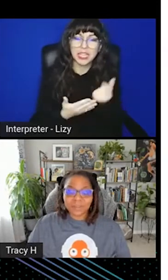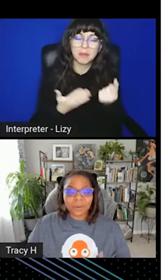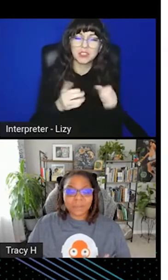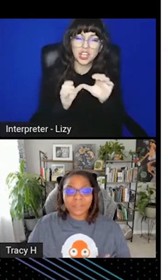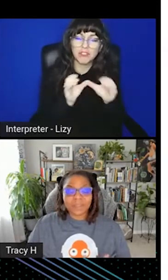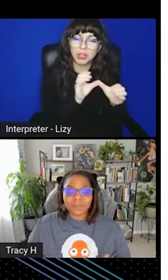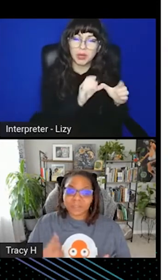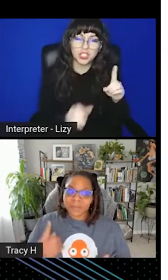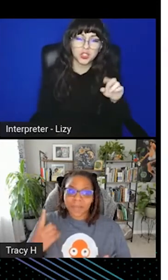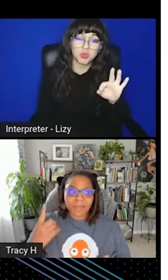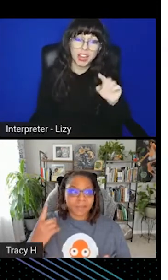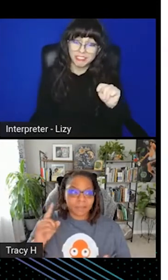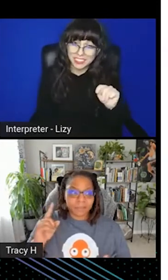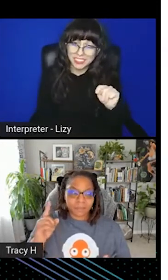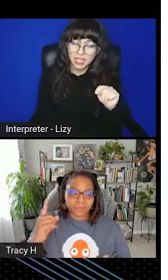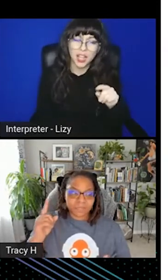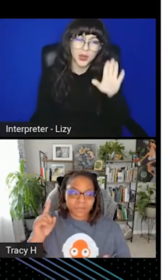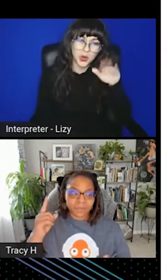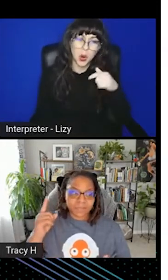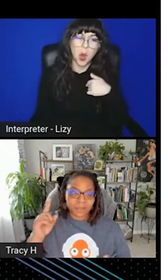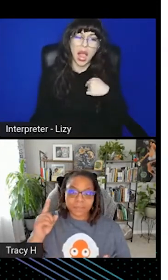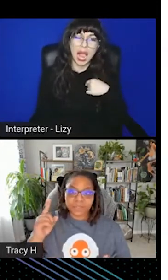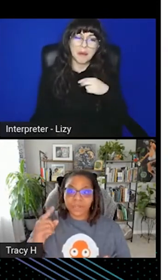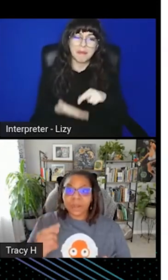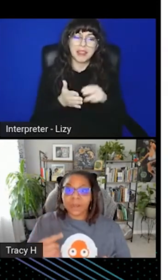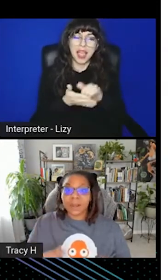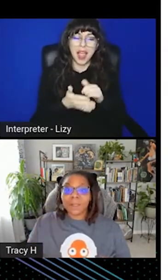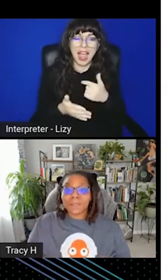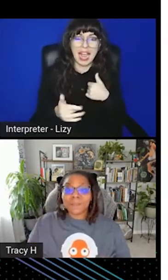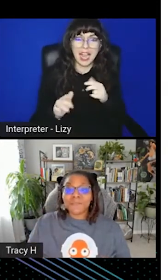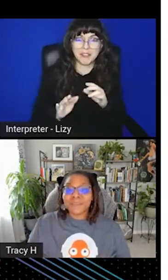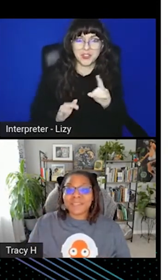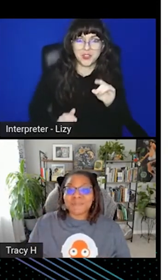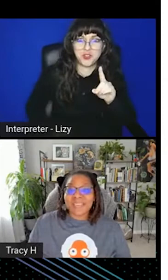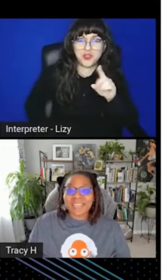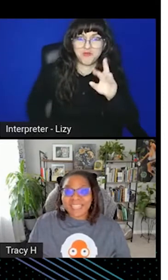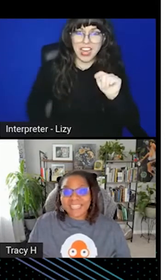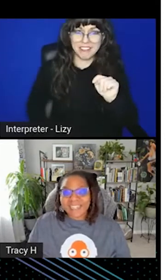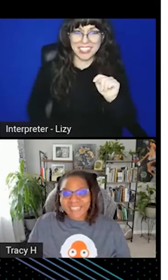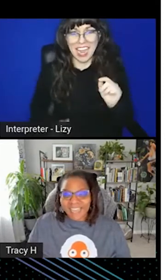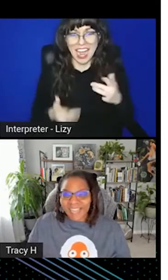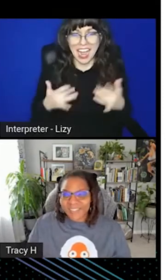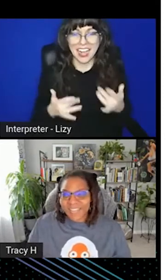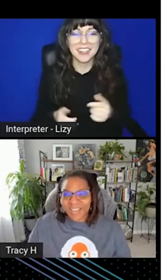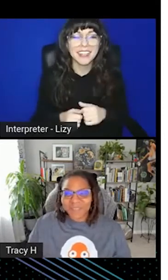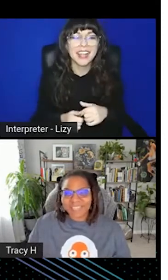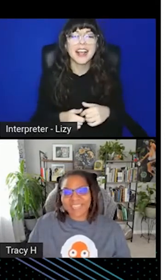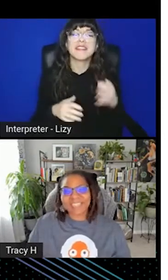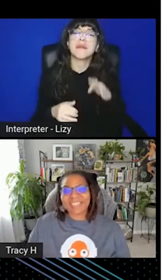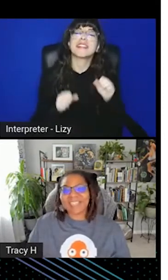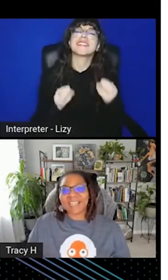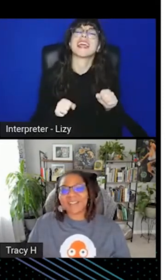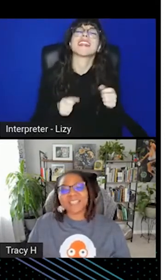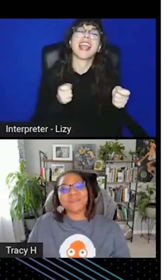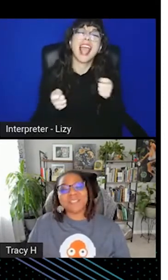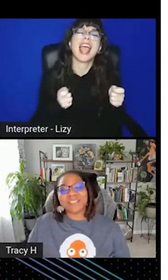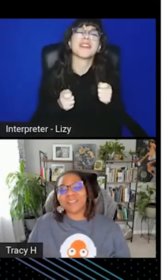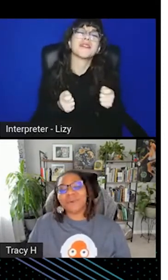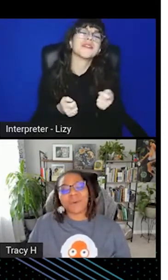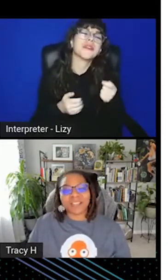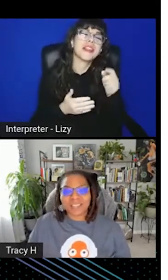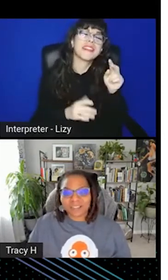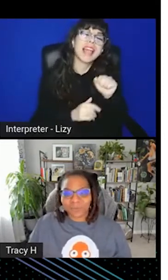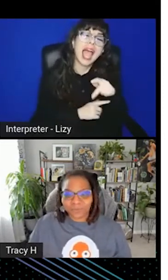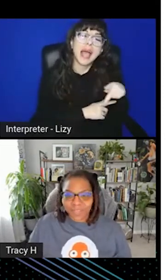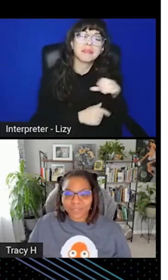And you know I meant that because my voice got really high pitched. The benefits can make it easier to handle the applications and allow teams to deliver